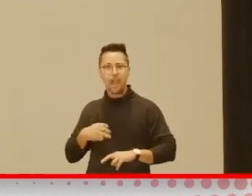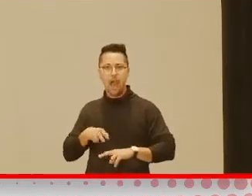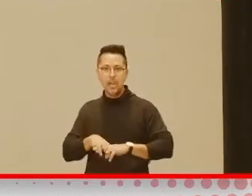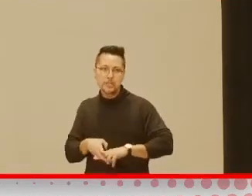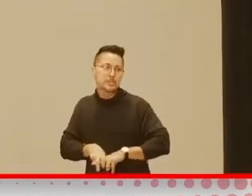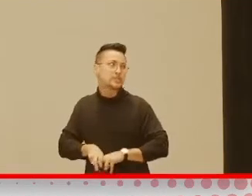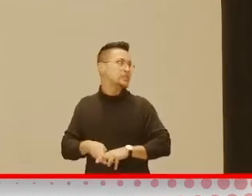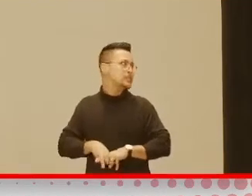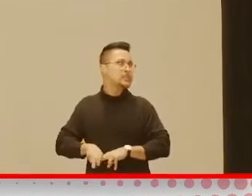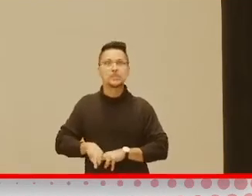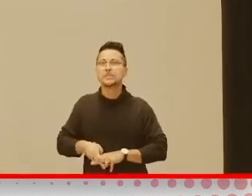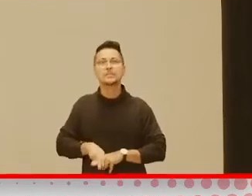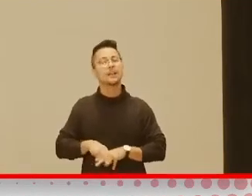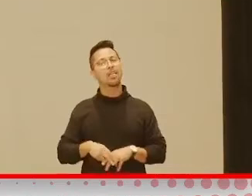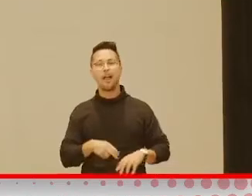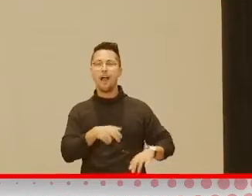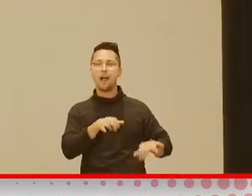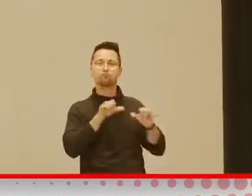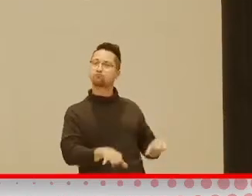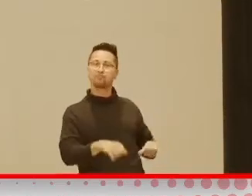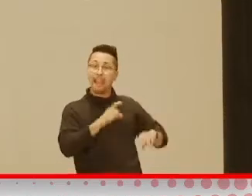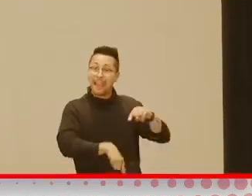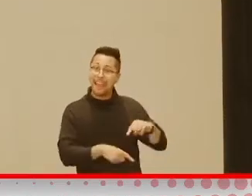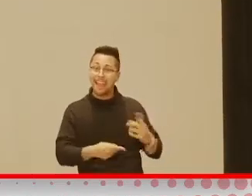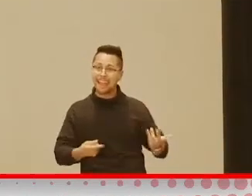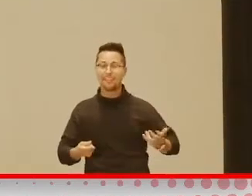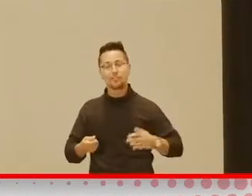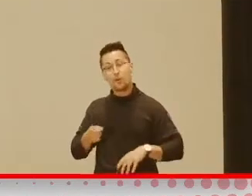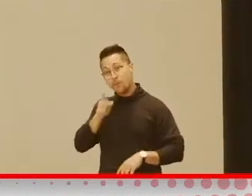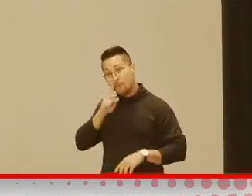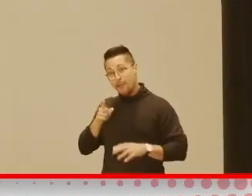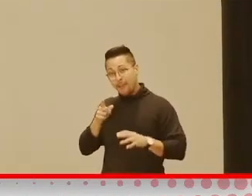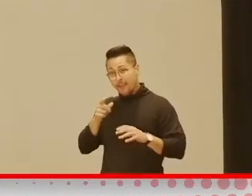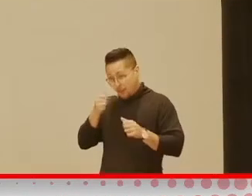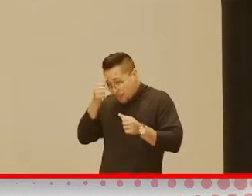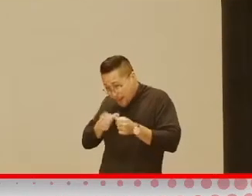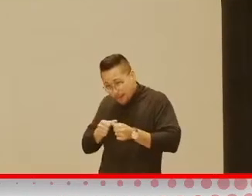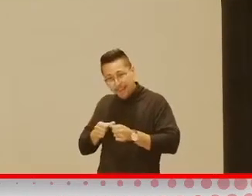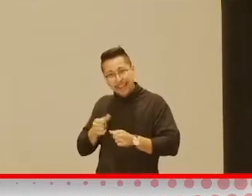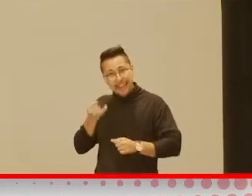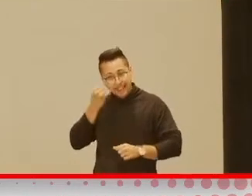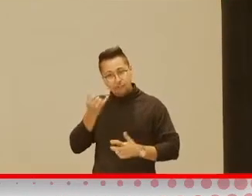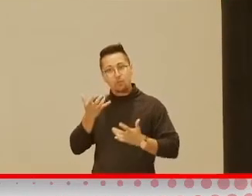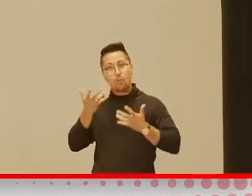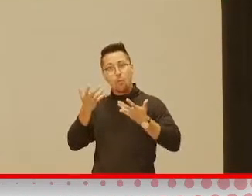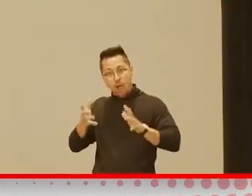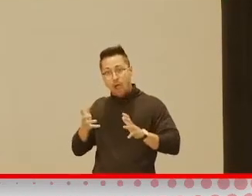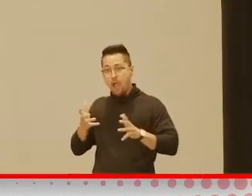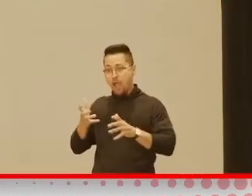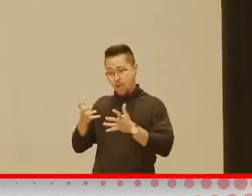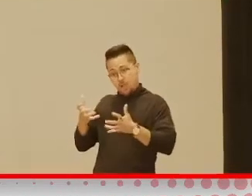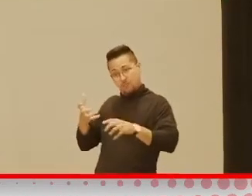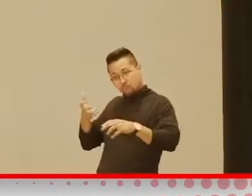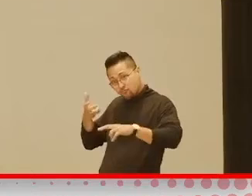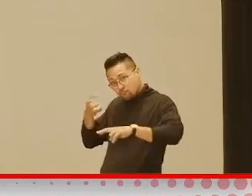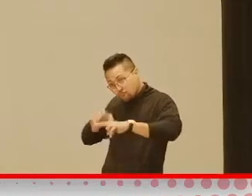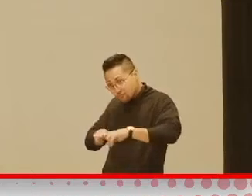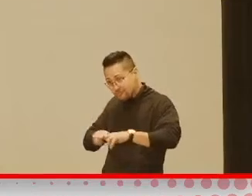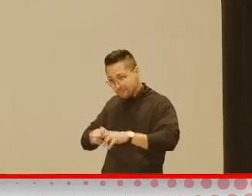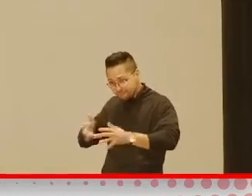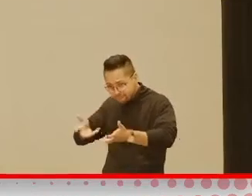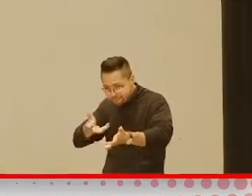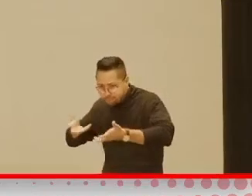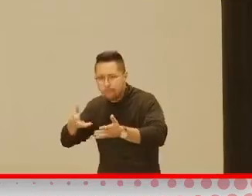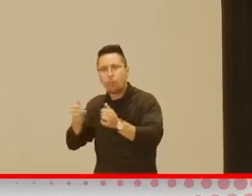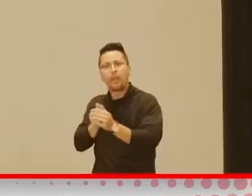and it's important to make sure that when you do try to get them to sit and engage in an activity, you know,